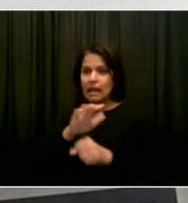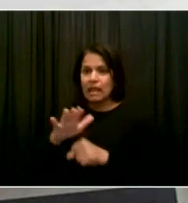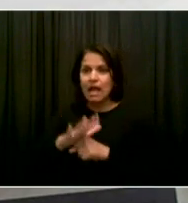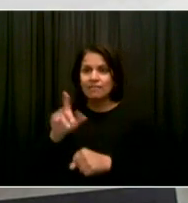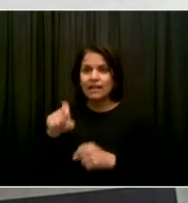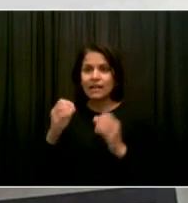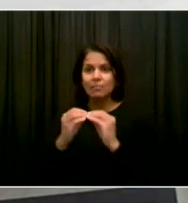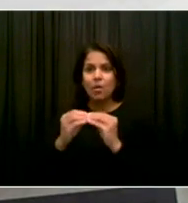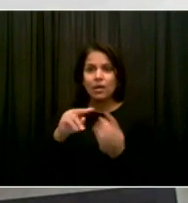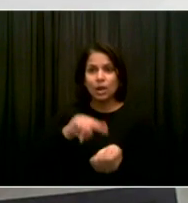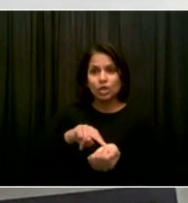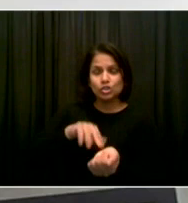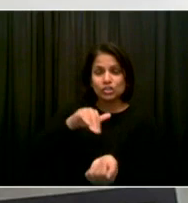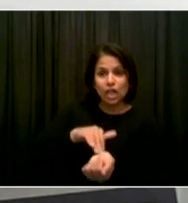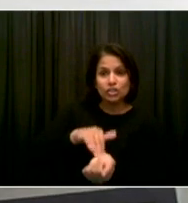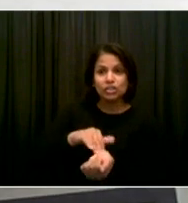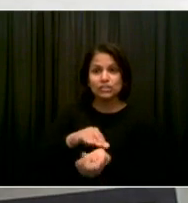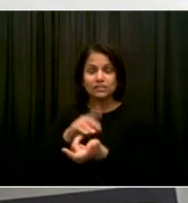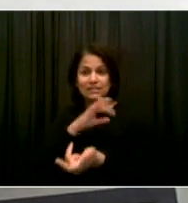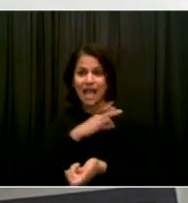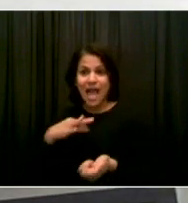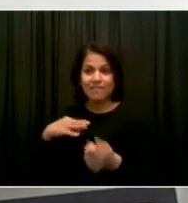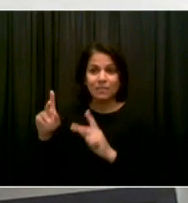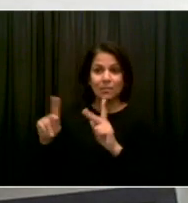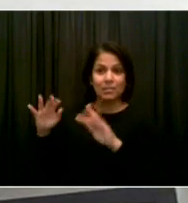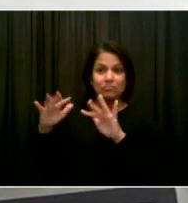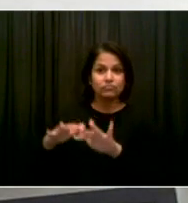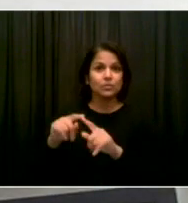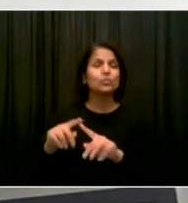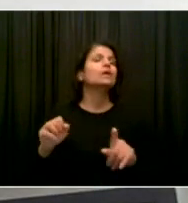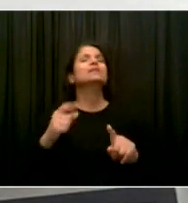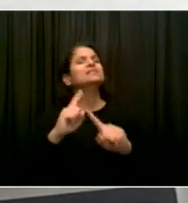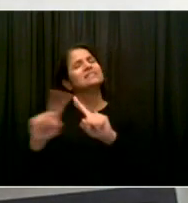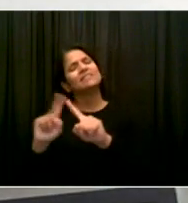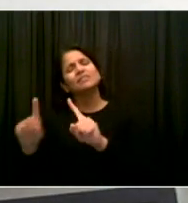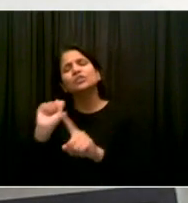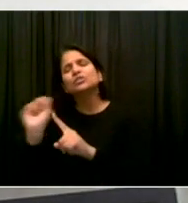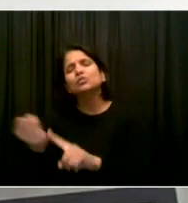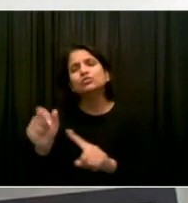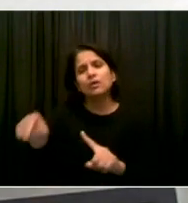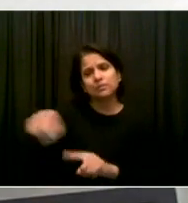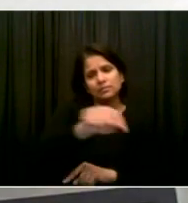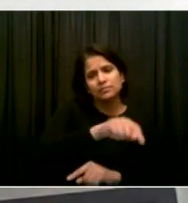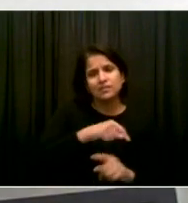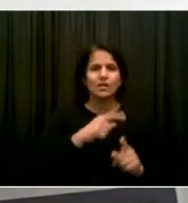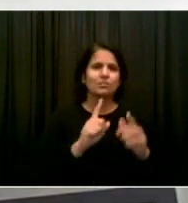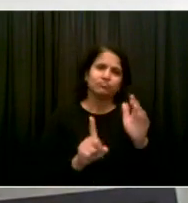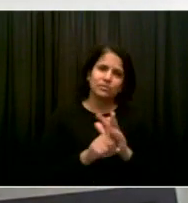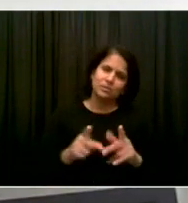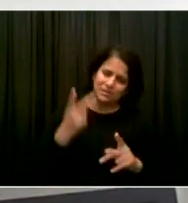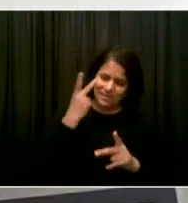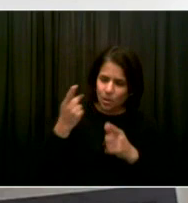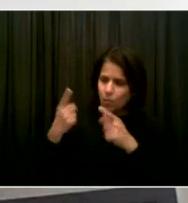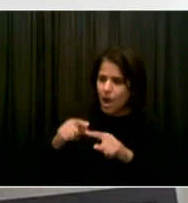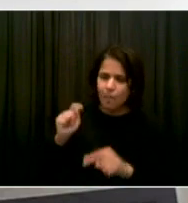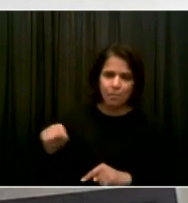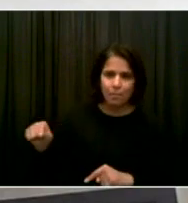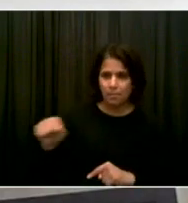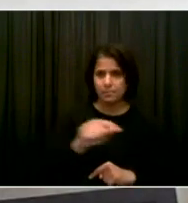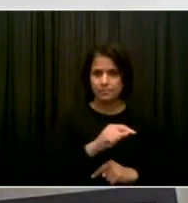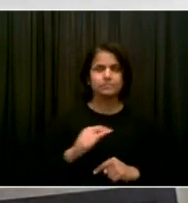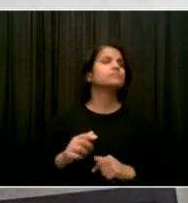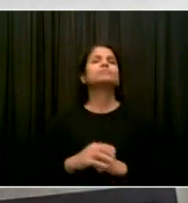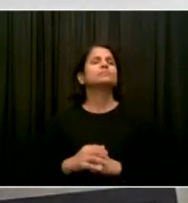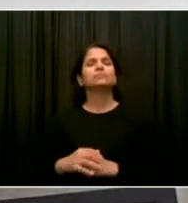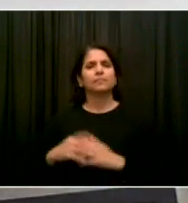scenarios, as you say, starting this week, health and hospitals will be moving to almost all